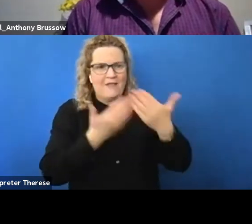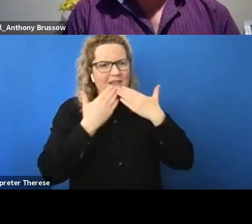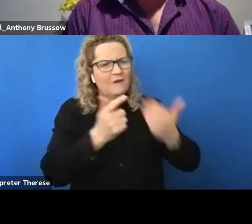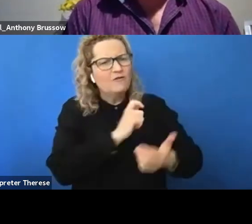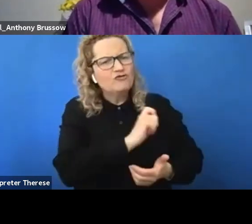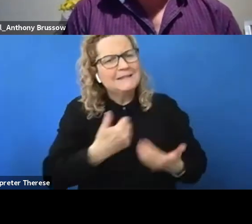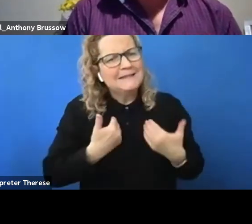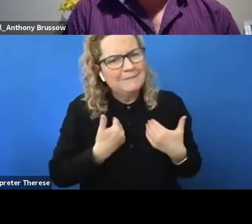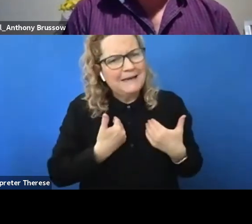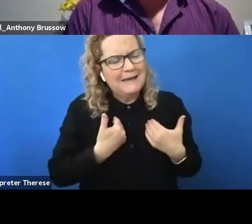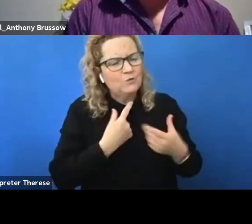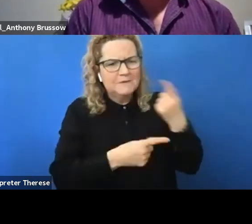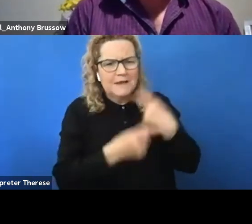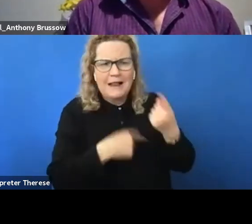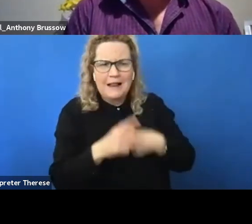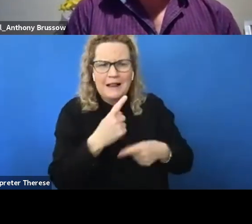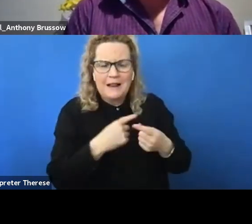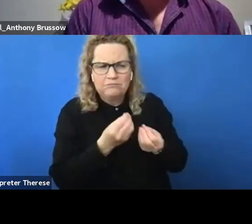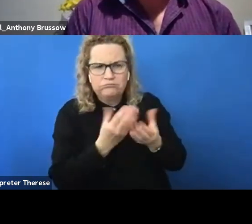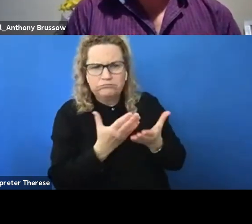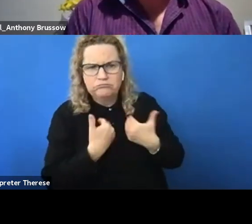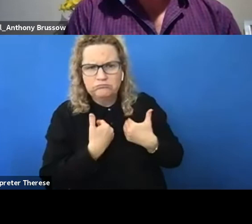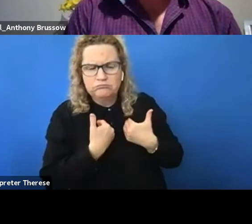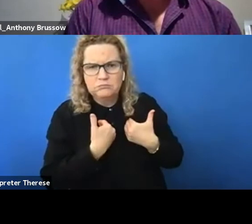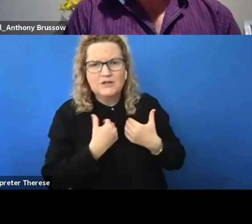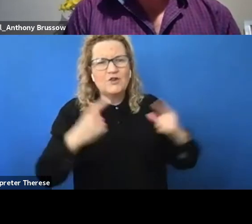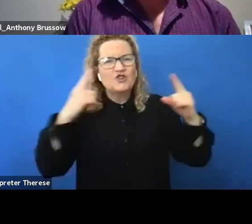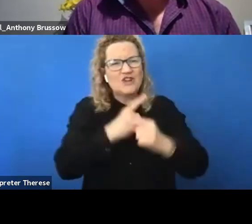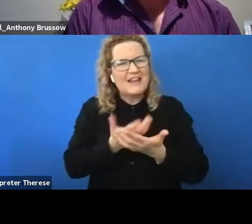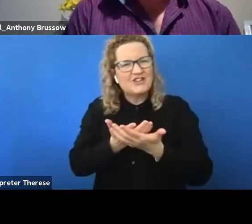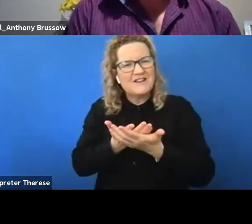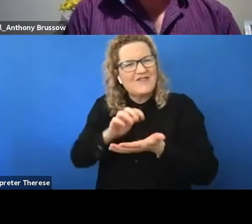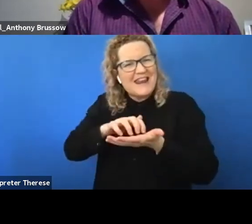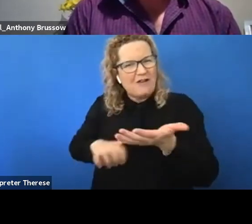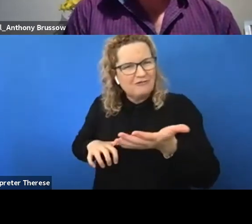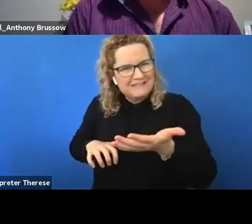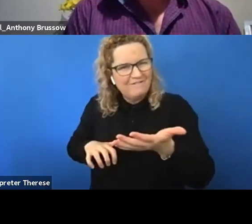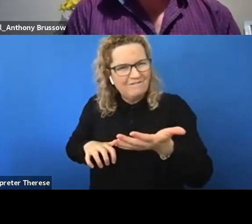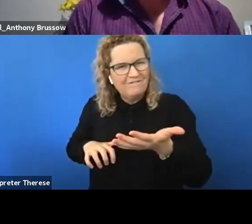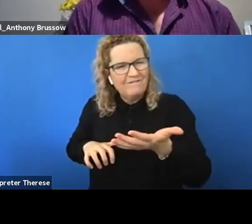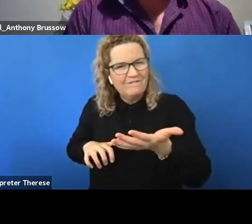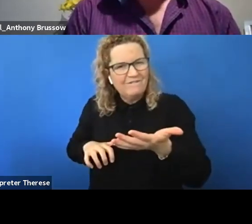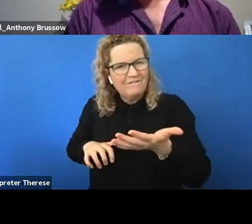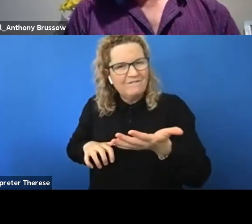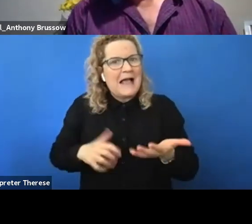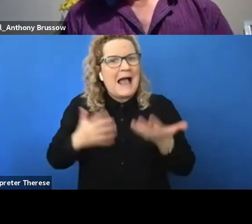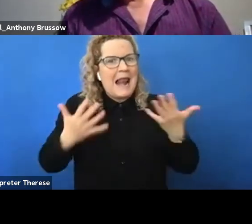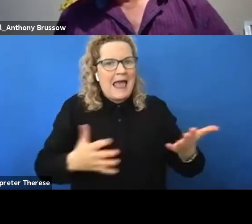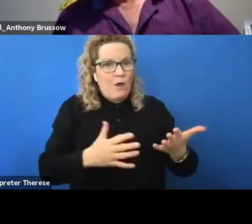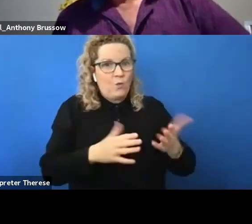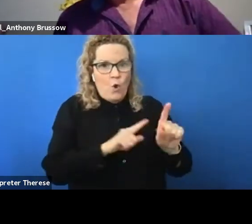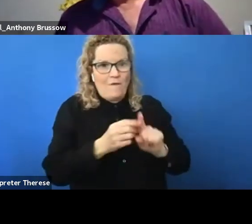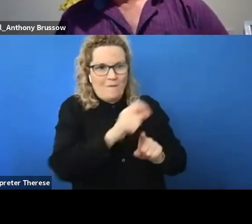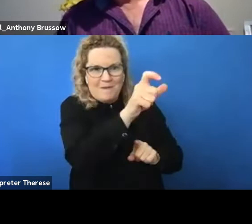with that information. So, yeah, change the narrative, I guess, and let people learn from the lived experience of the